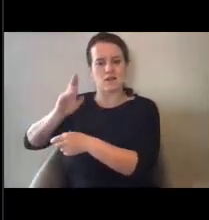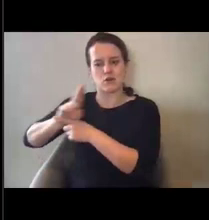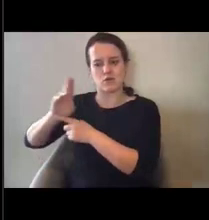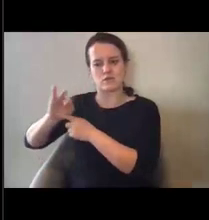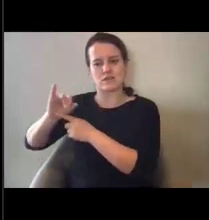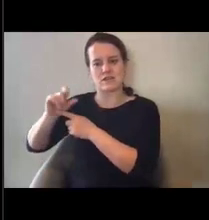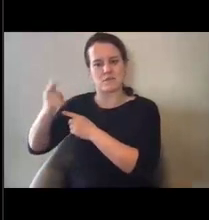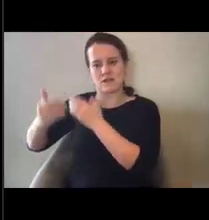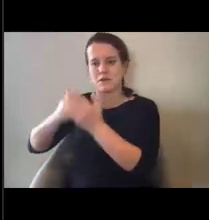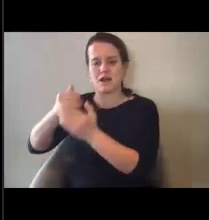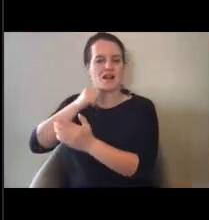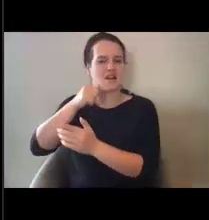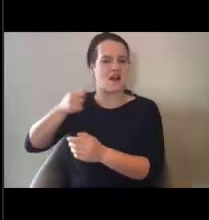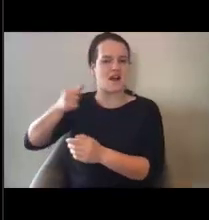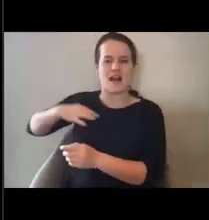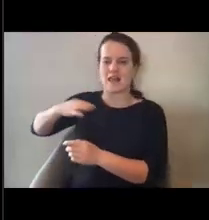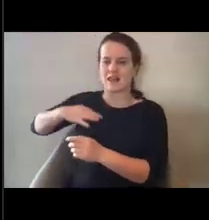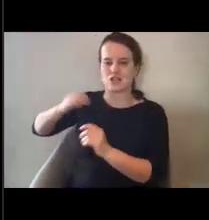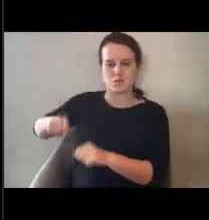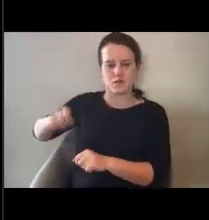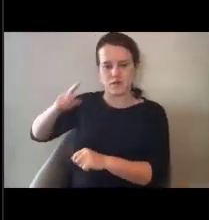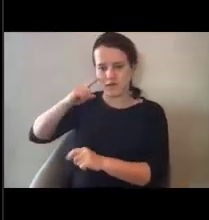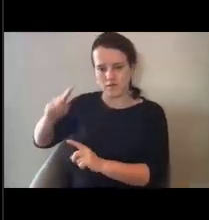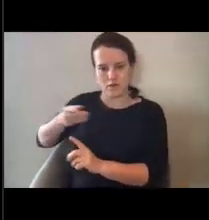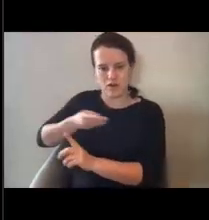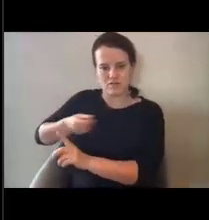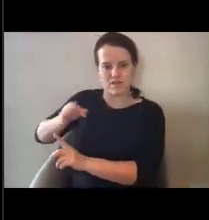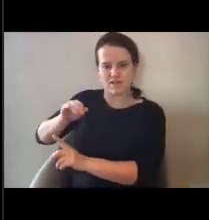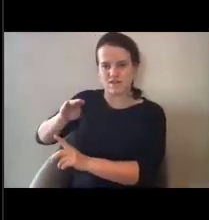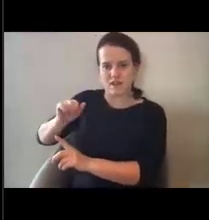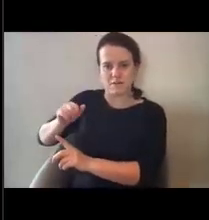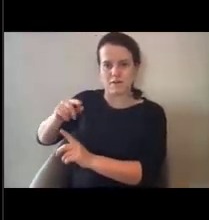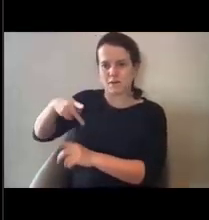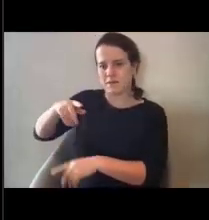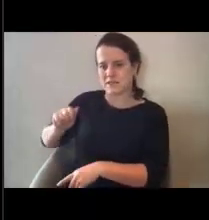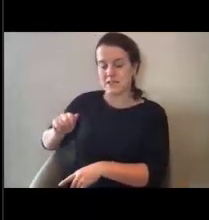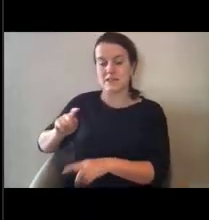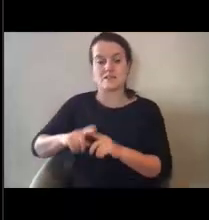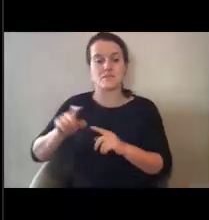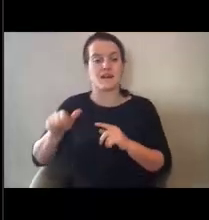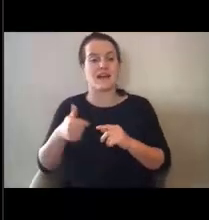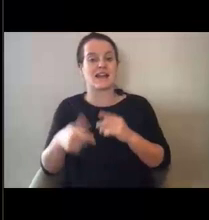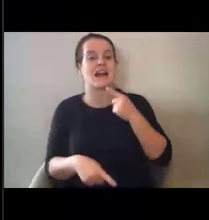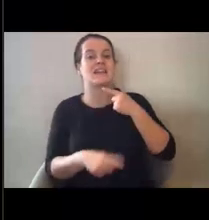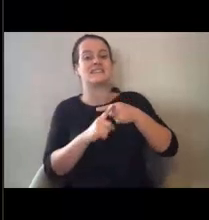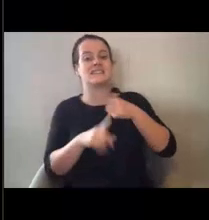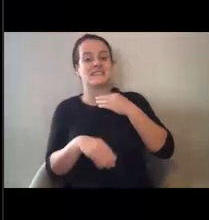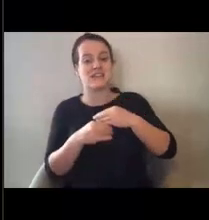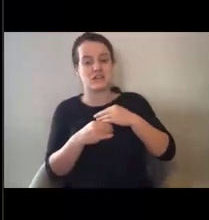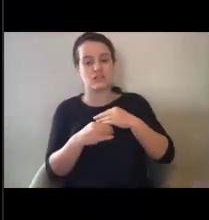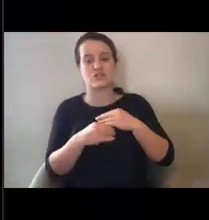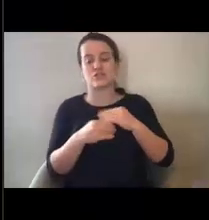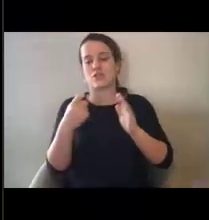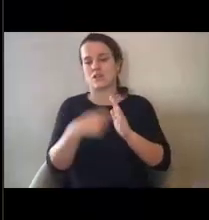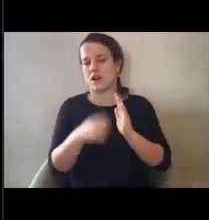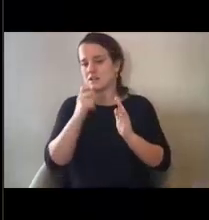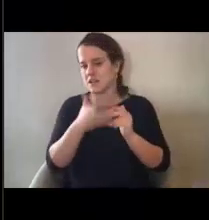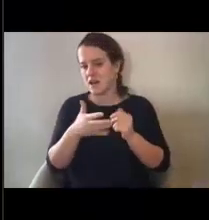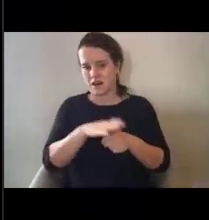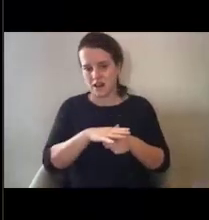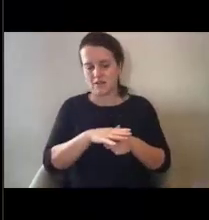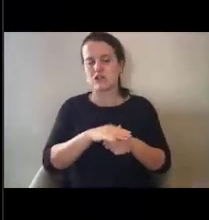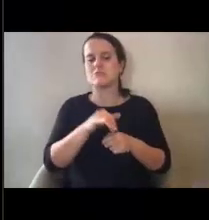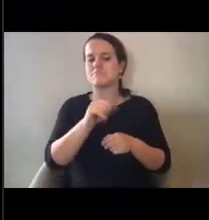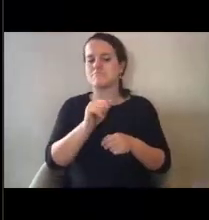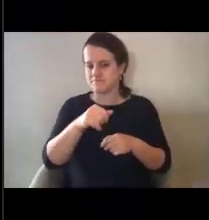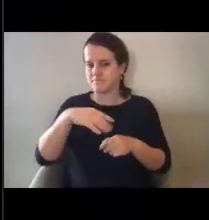not be eligible for public assistance. However, any additional costs that are not covered by another funding source, uh, are eligible